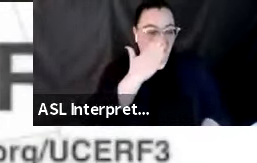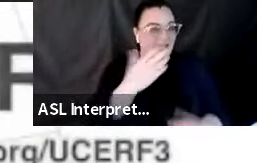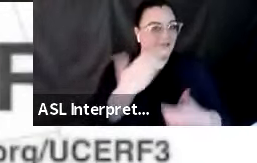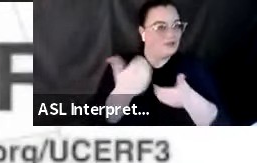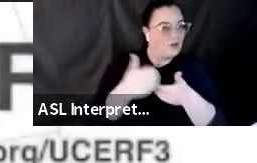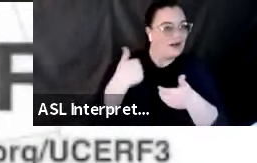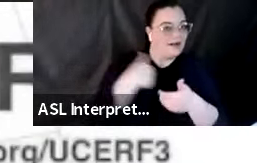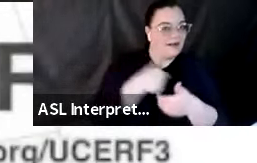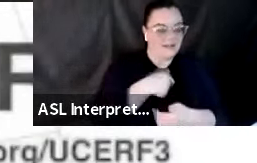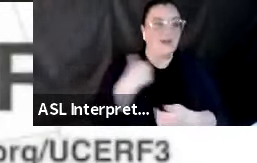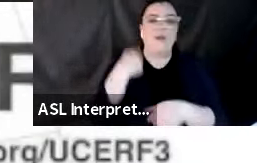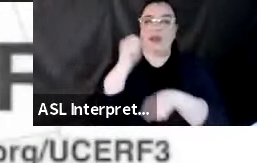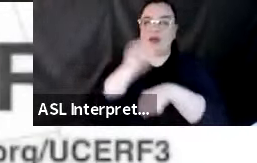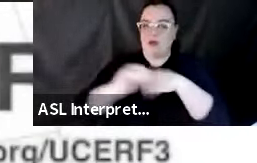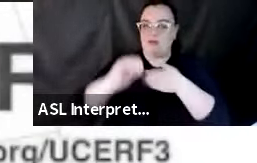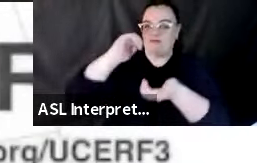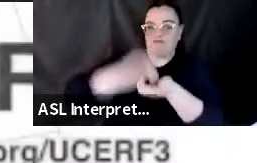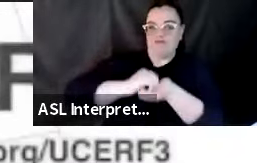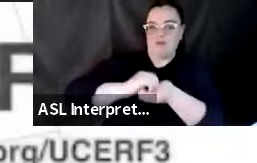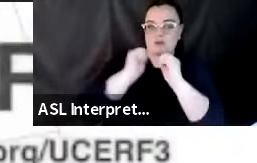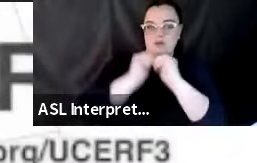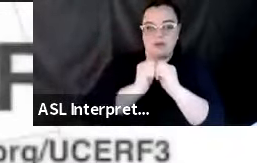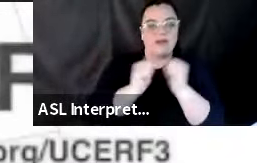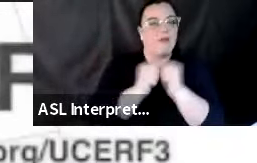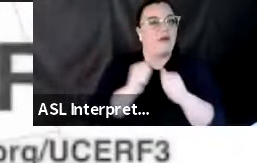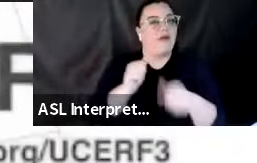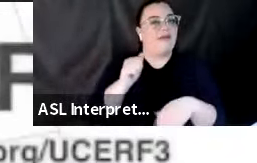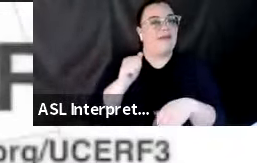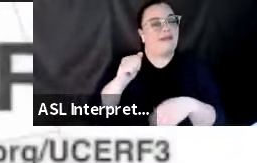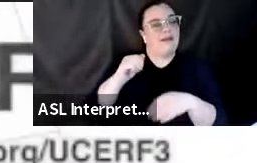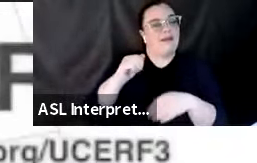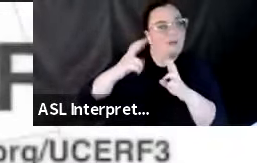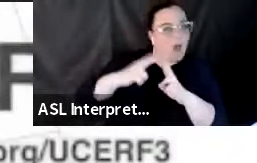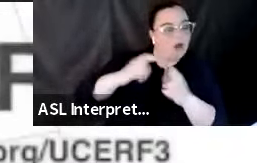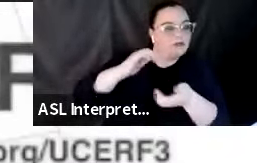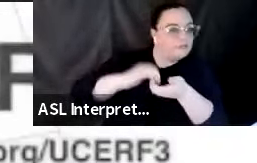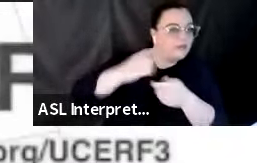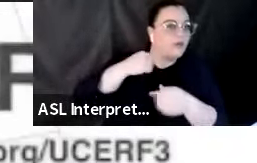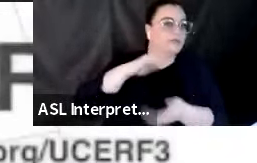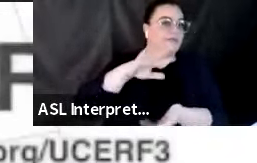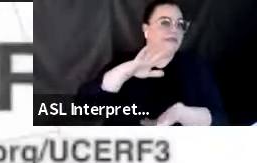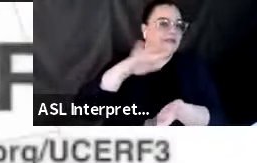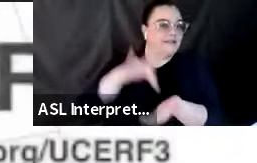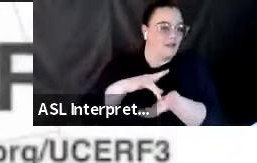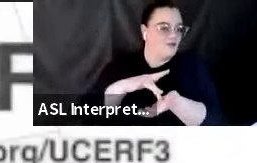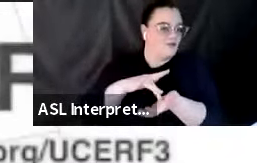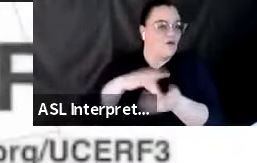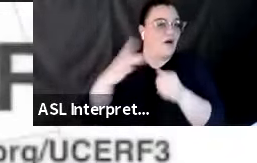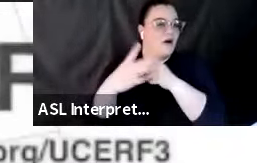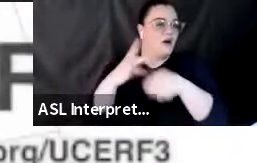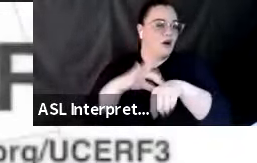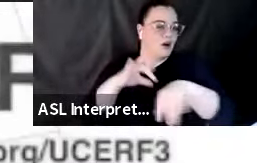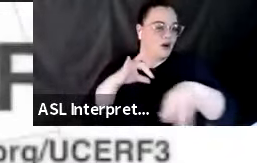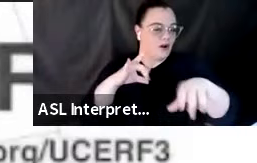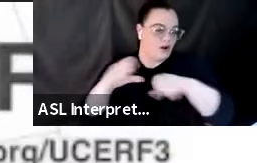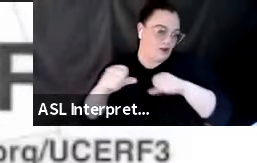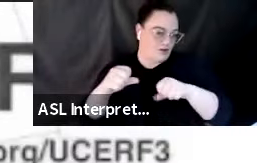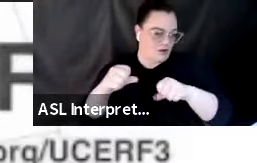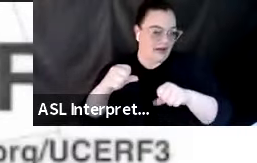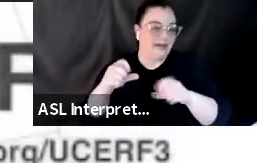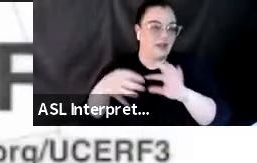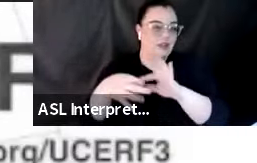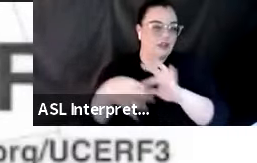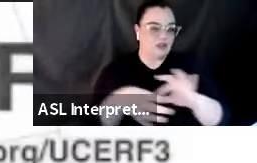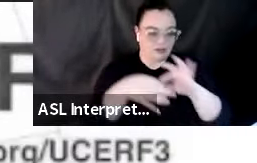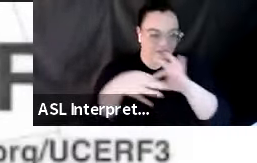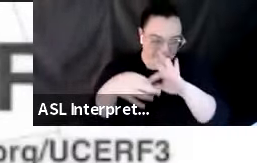uh, work together with our partners at the Central U.S. Earthquake Consortium and, uh, or QSEC, C-U-S-E-C